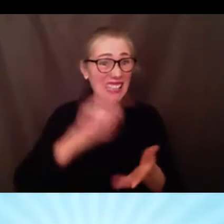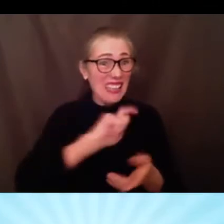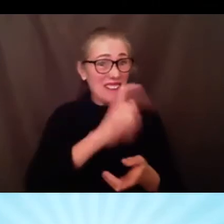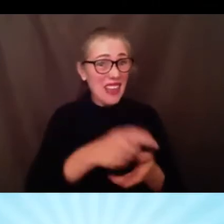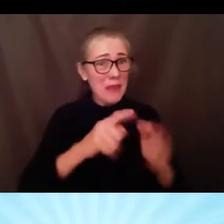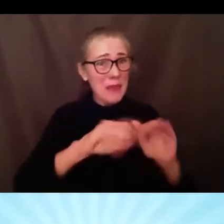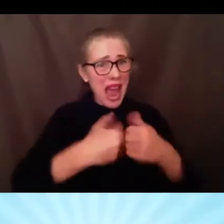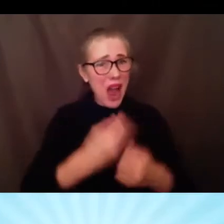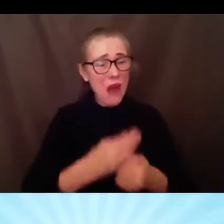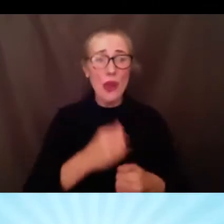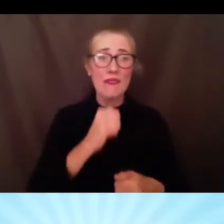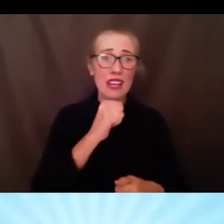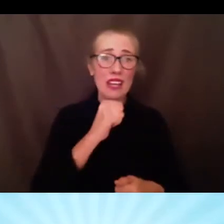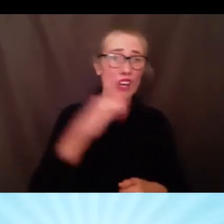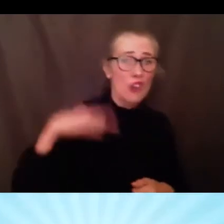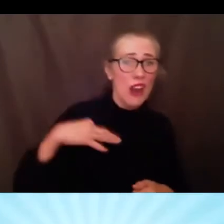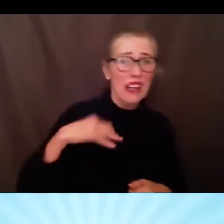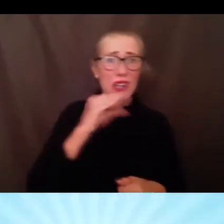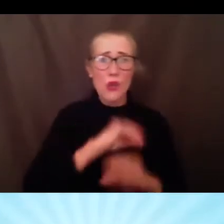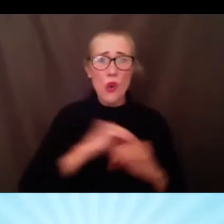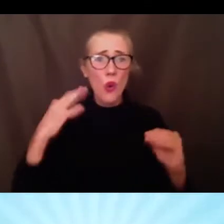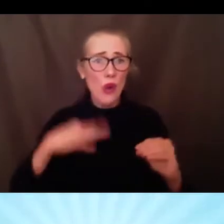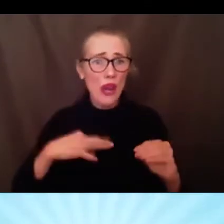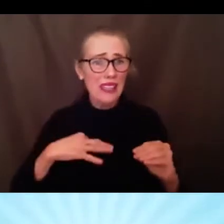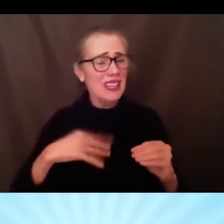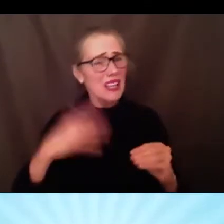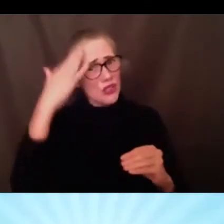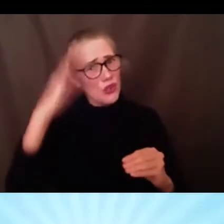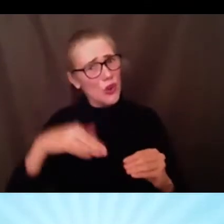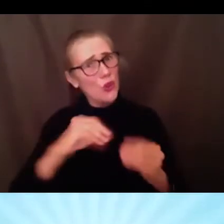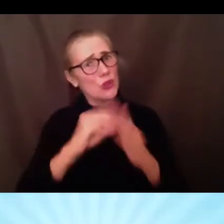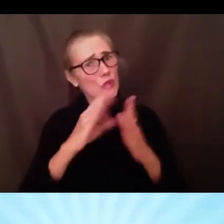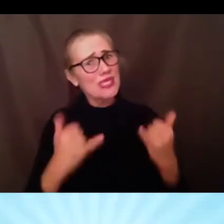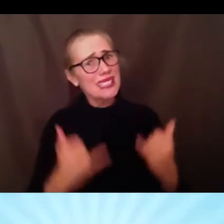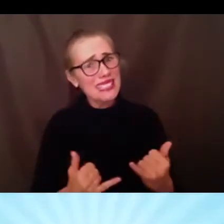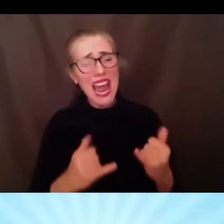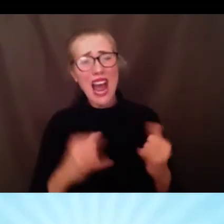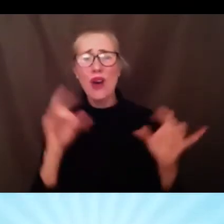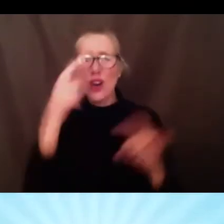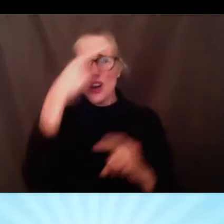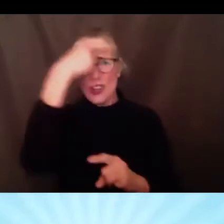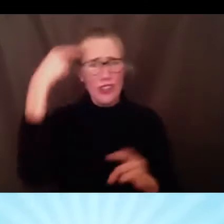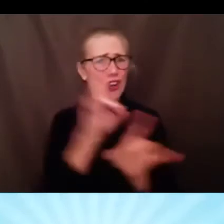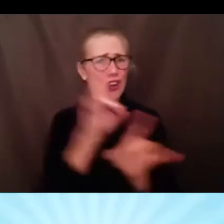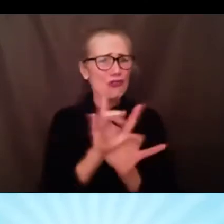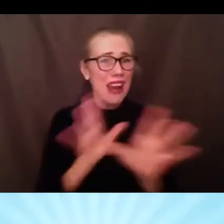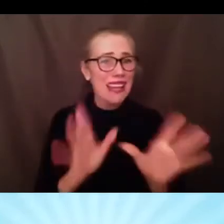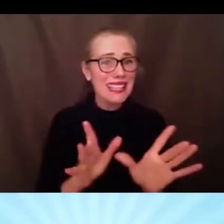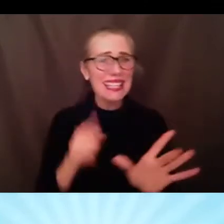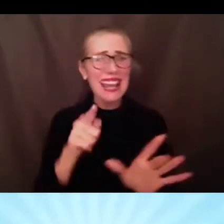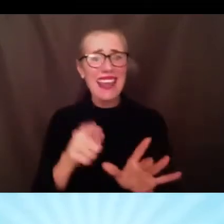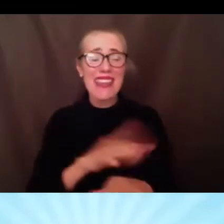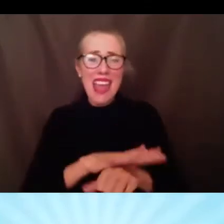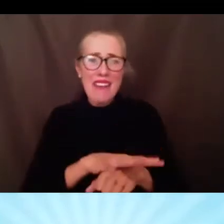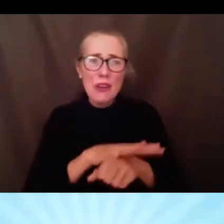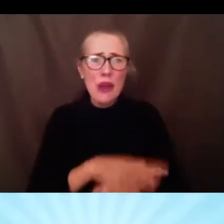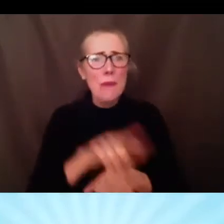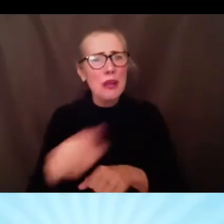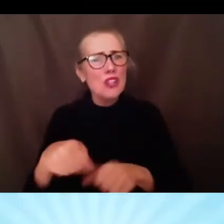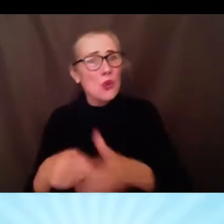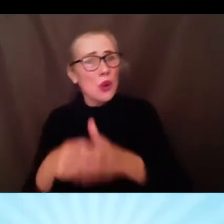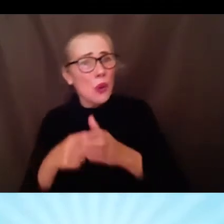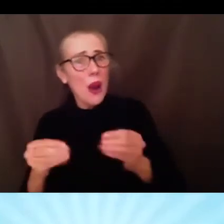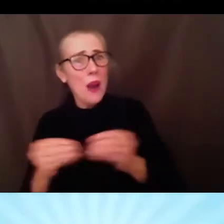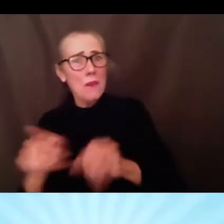failing or not most students are in crisis right now but despite the strain they're experiencing the district is now requiring longer school days